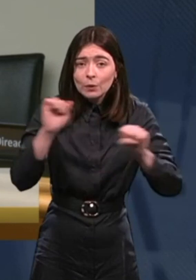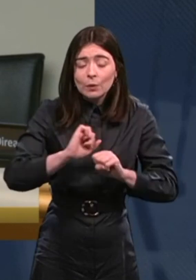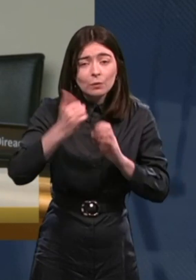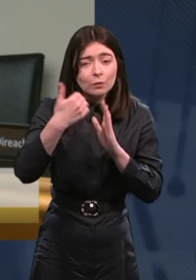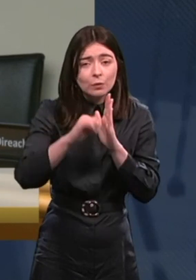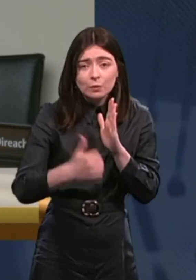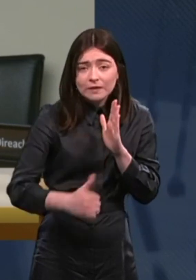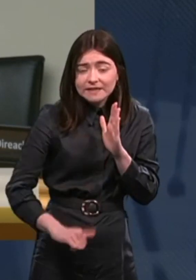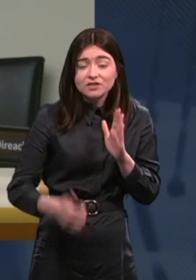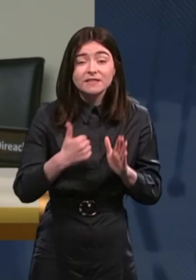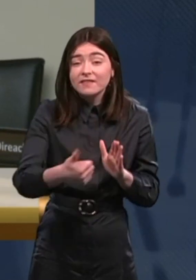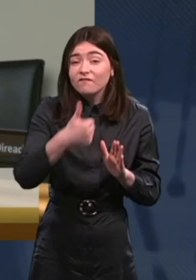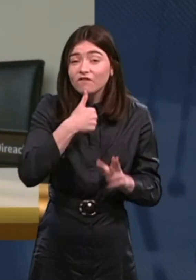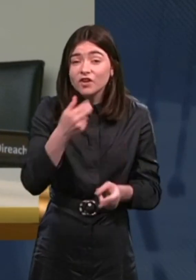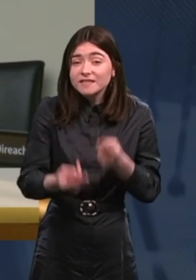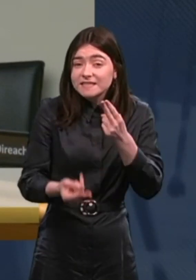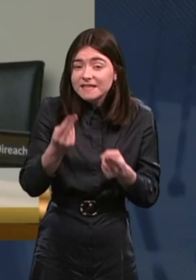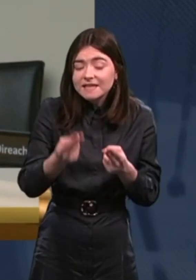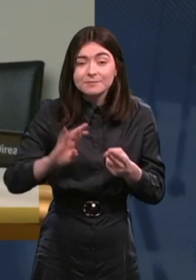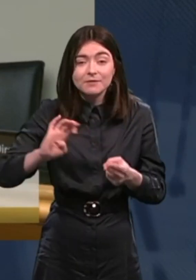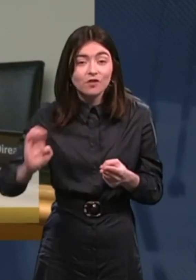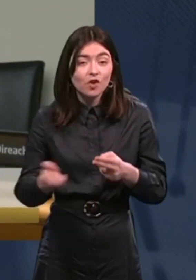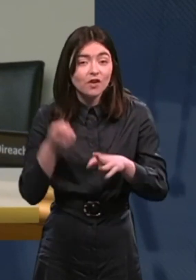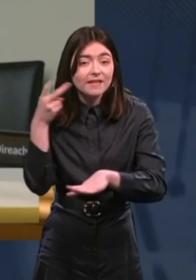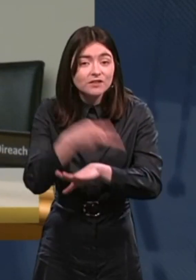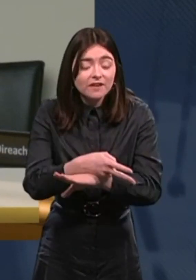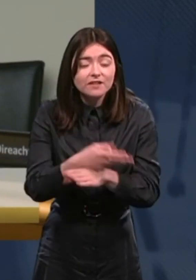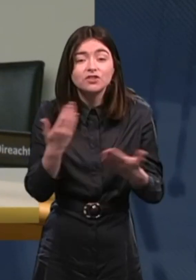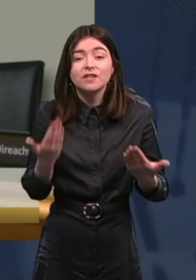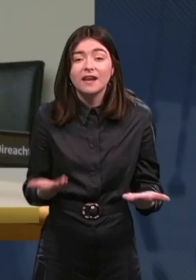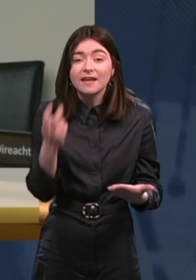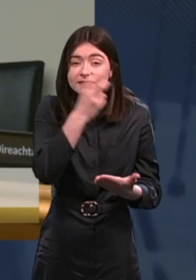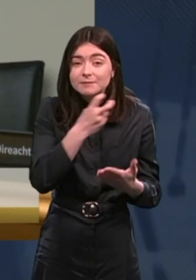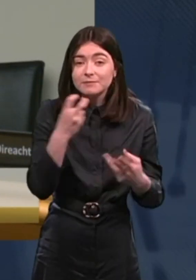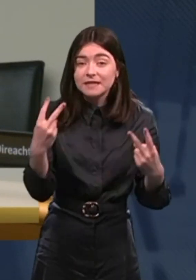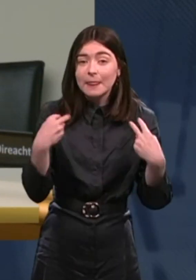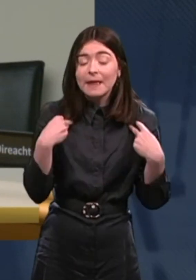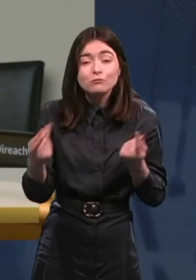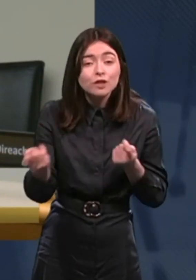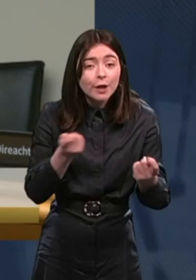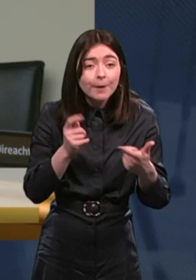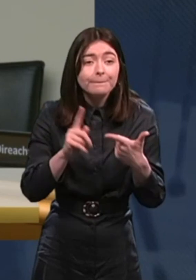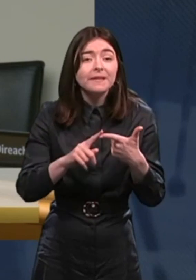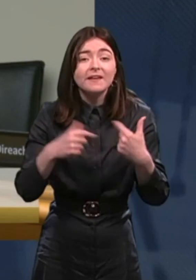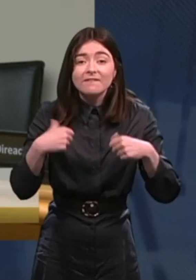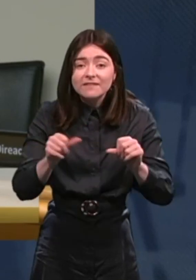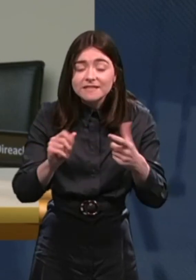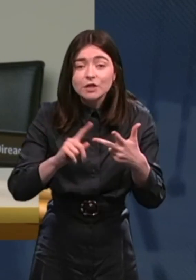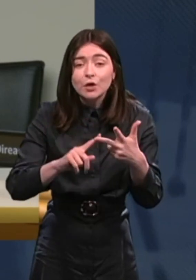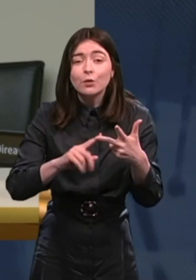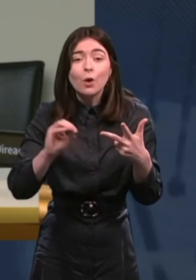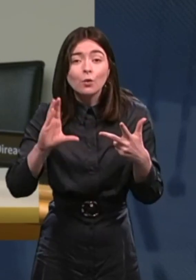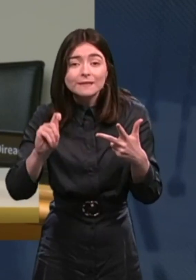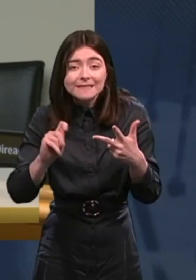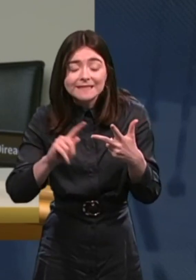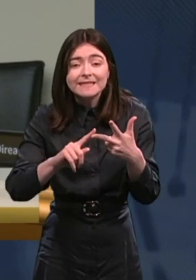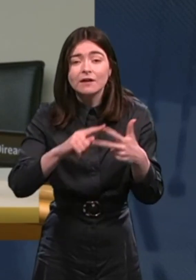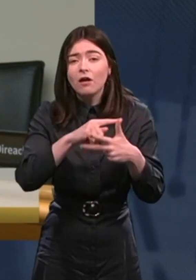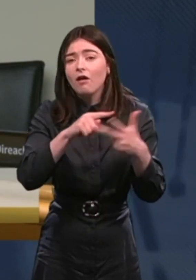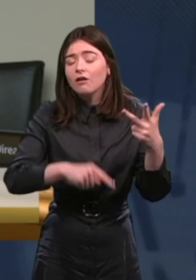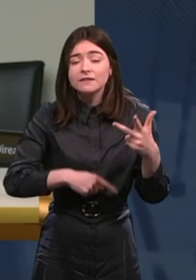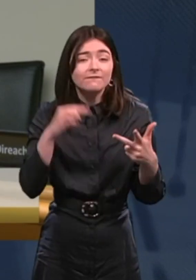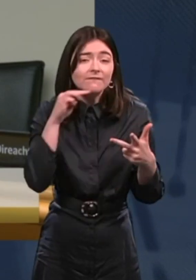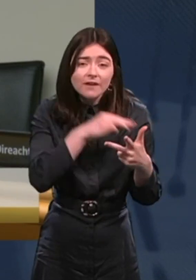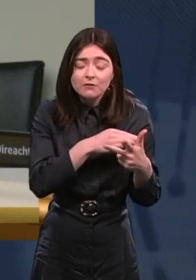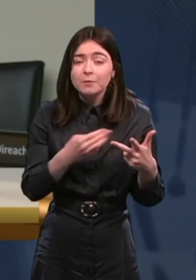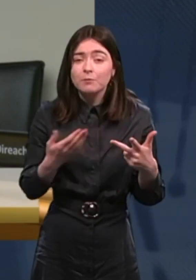to even get initial assessment to get early interventions like speech and language therapy, physiotherapy, occupational therapy, all of these really